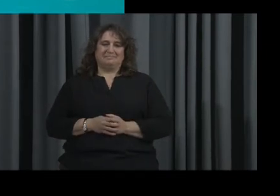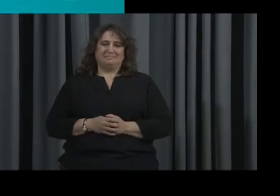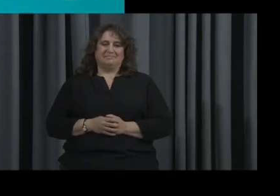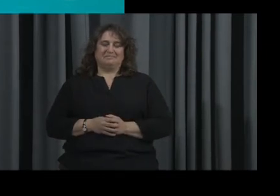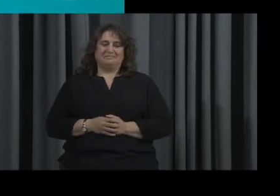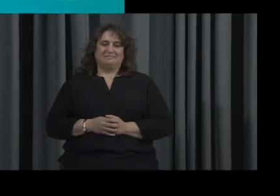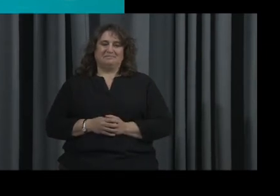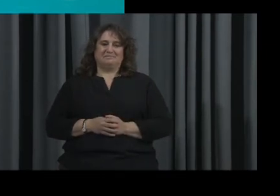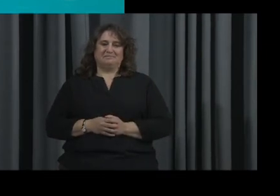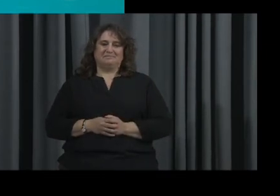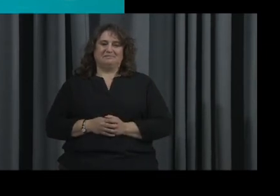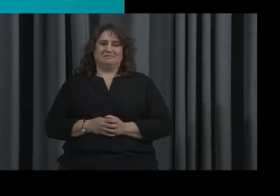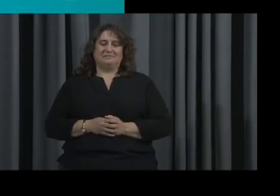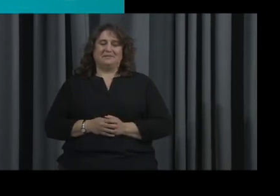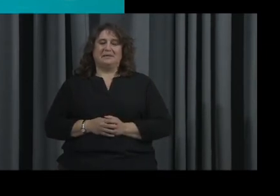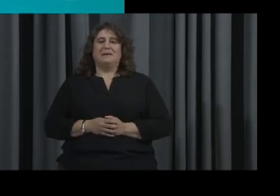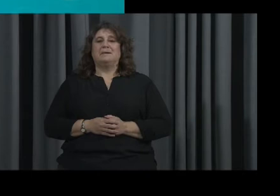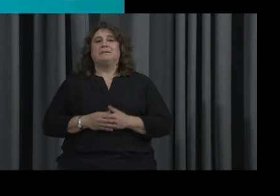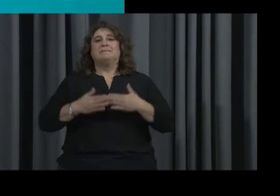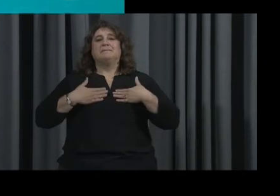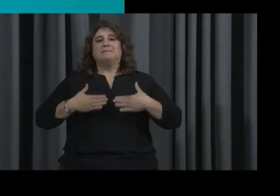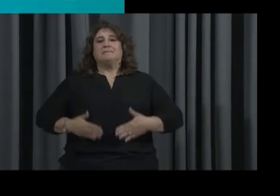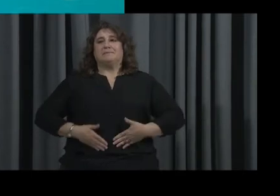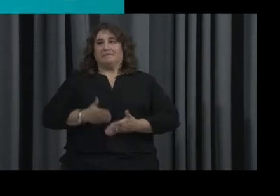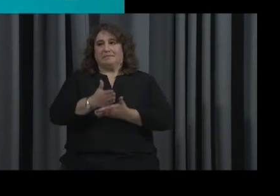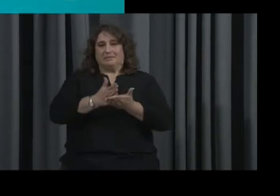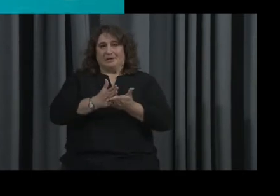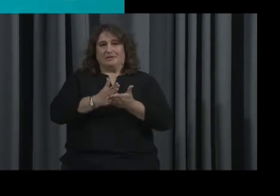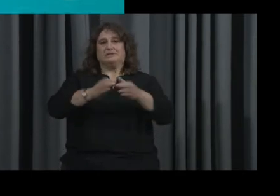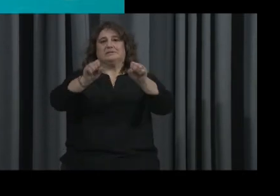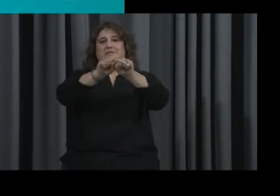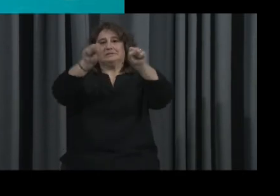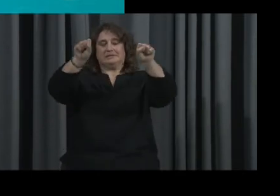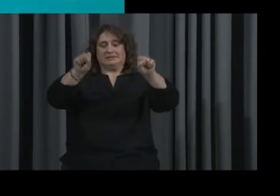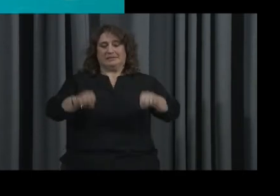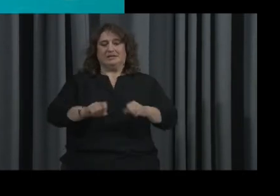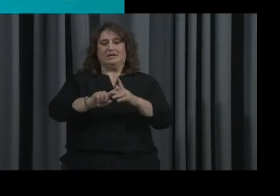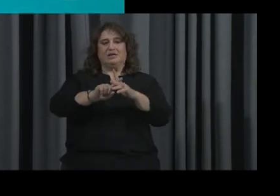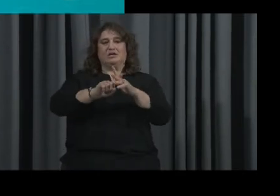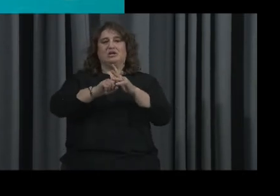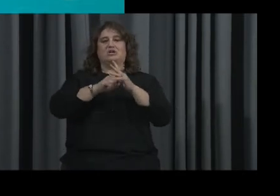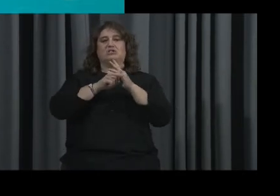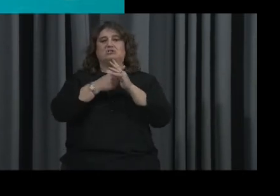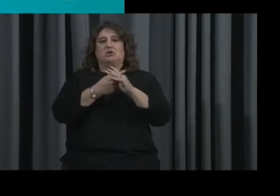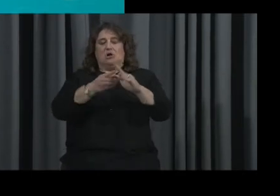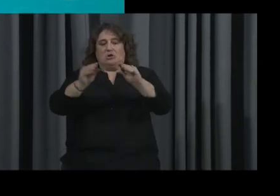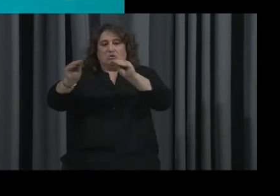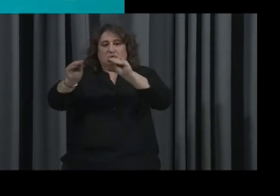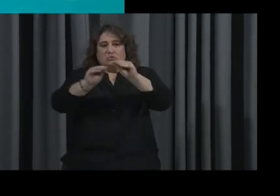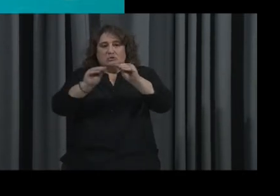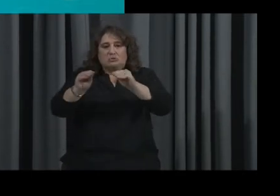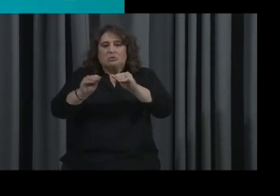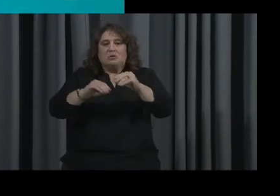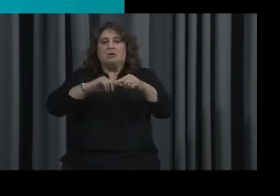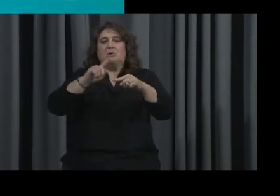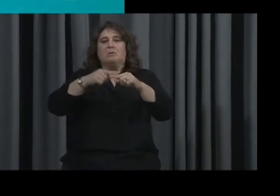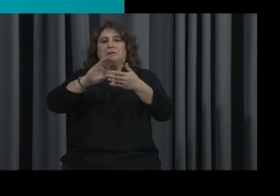This body organ or system begins to have involuntary movements as we age.